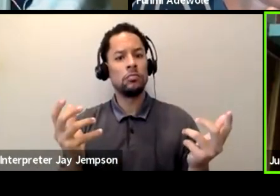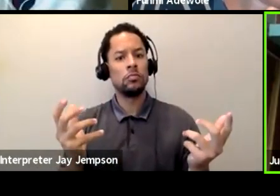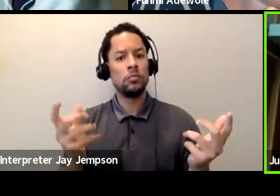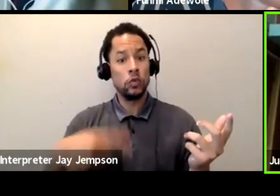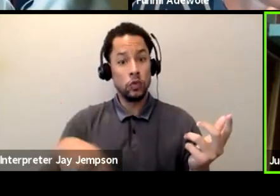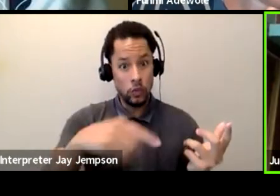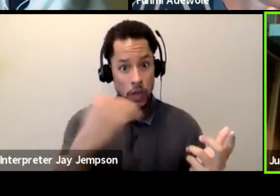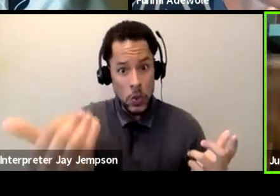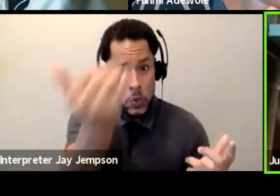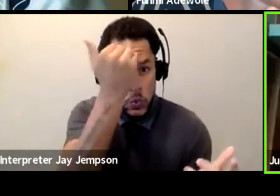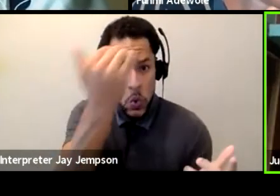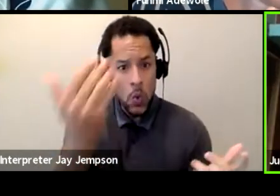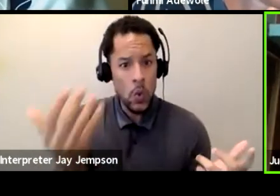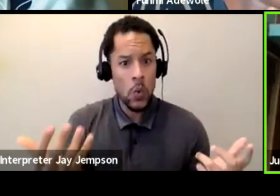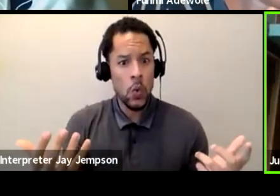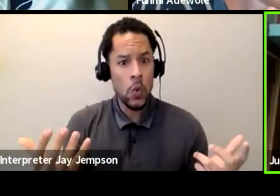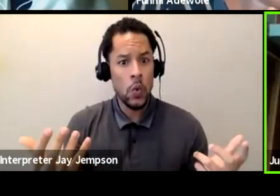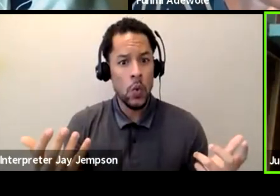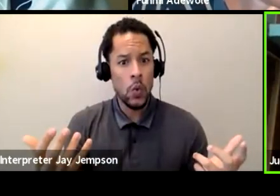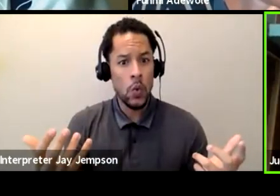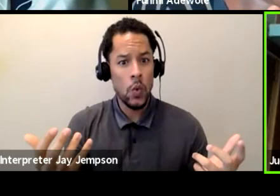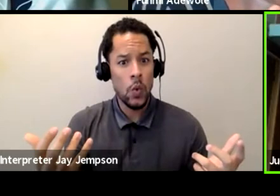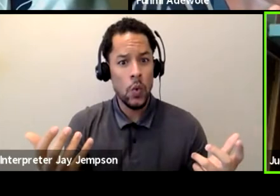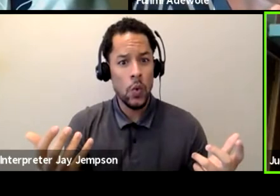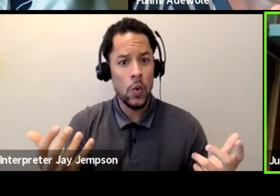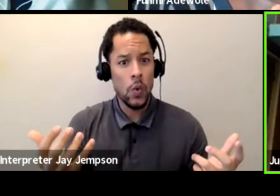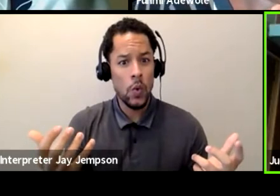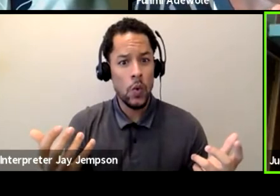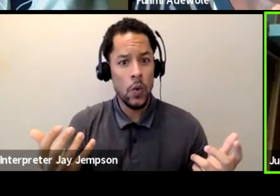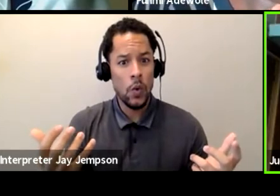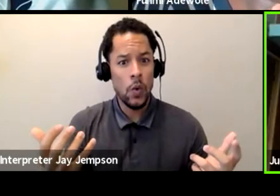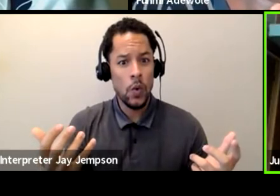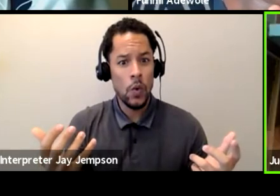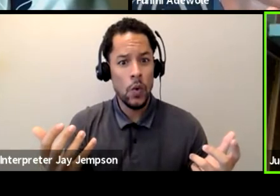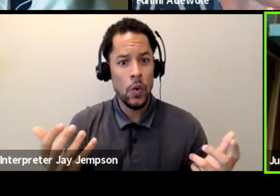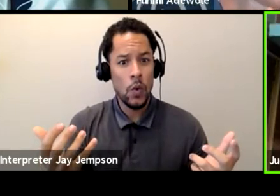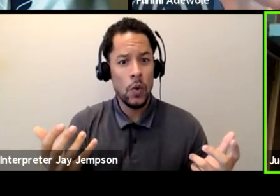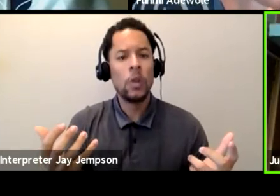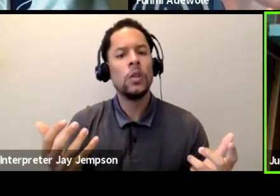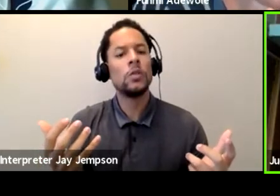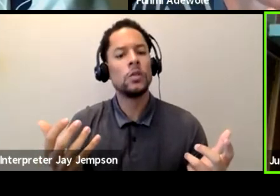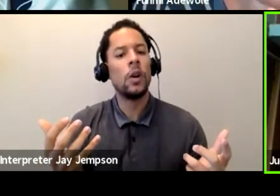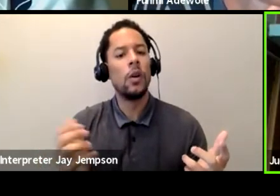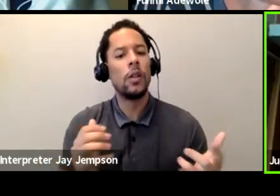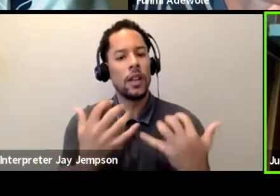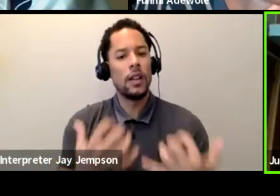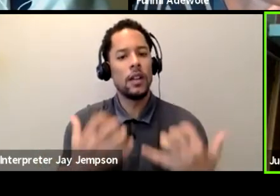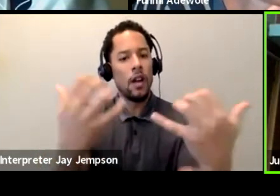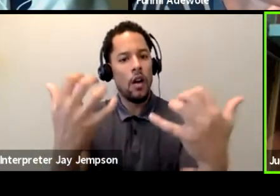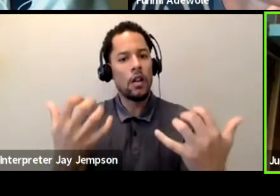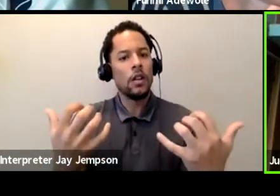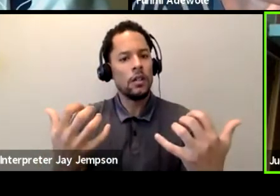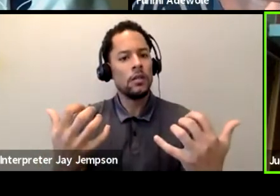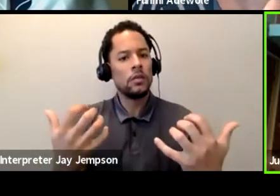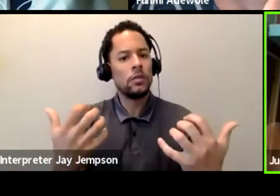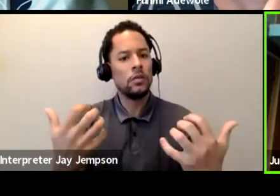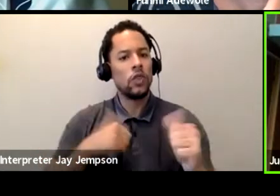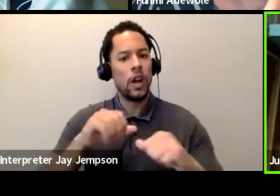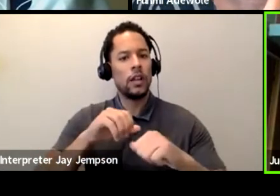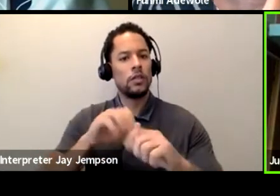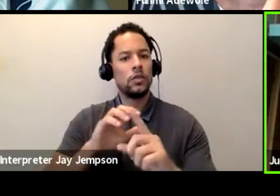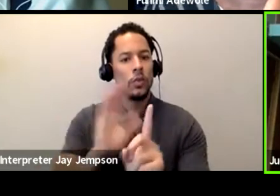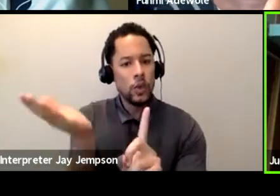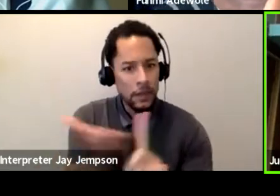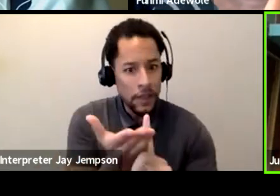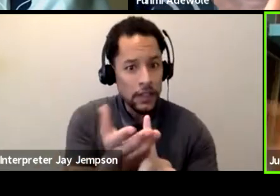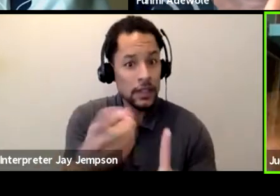-believe. So where is our allegiances? Are we trying to convince them that that which they're watching is real? Or are we trying to work along